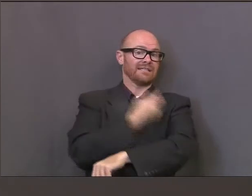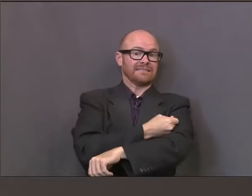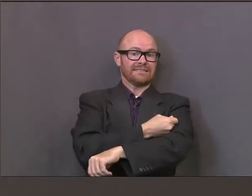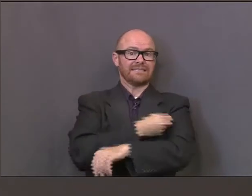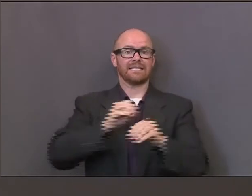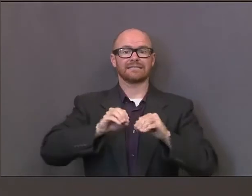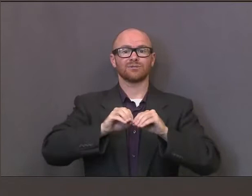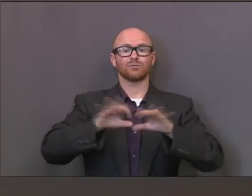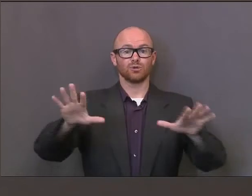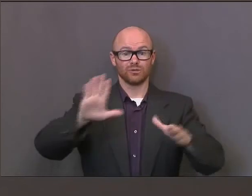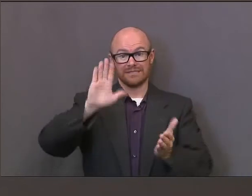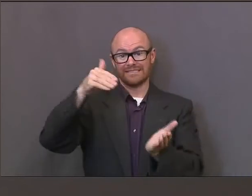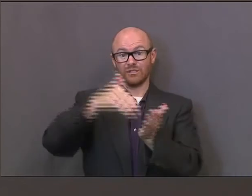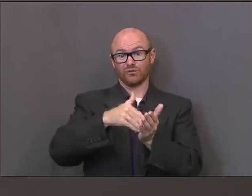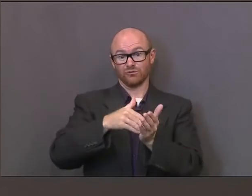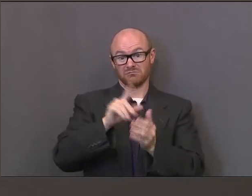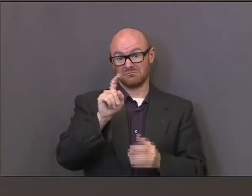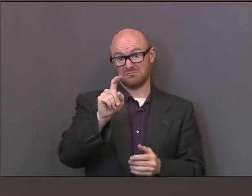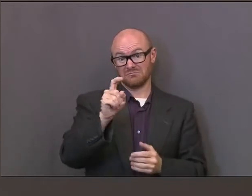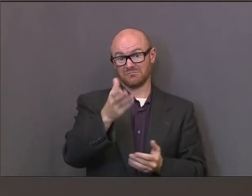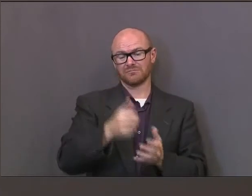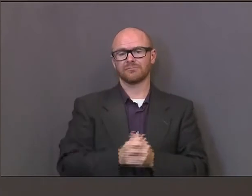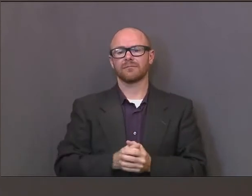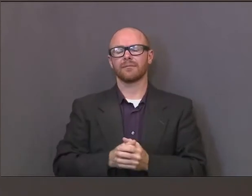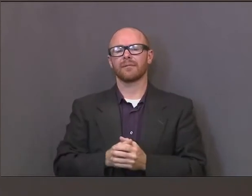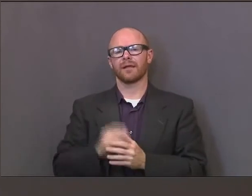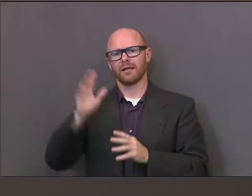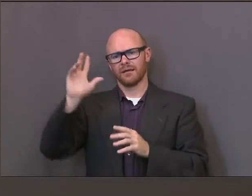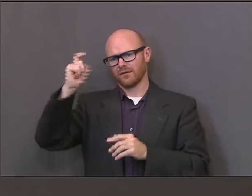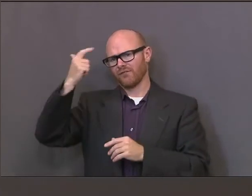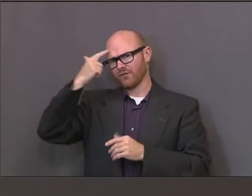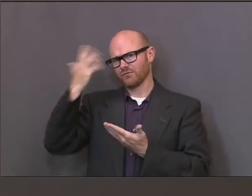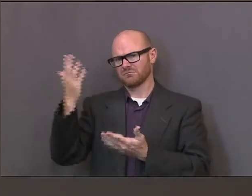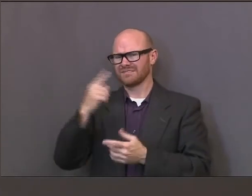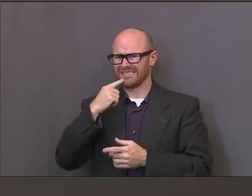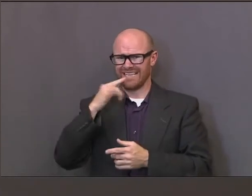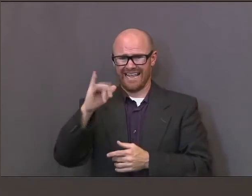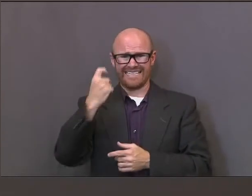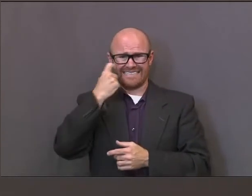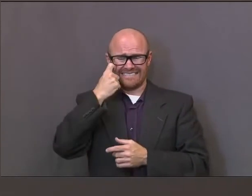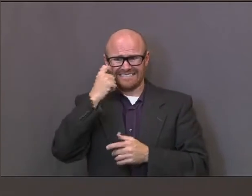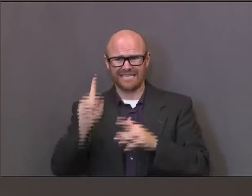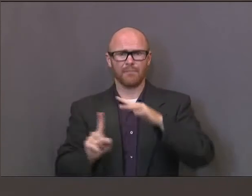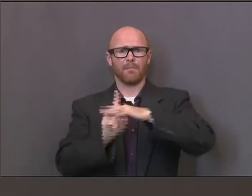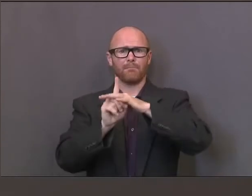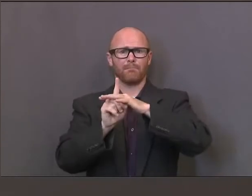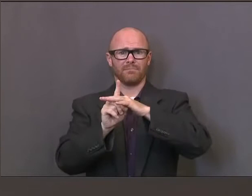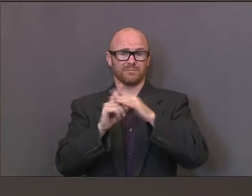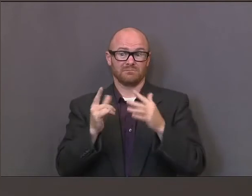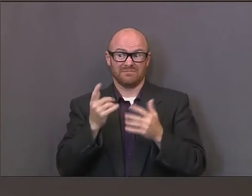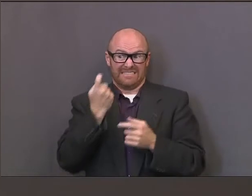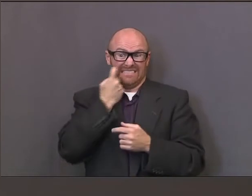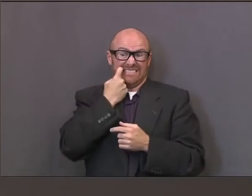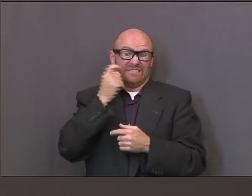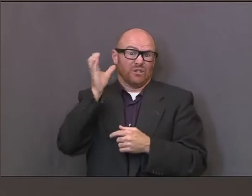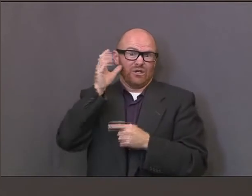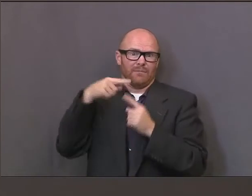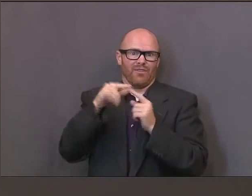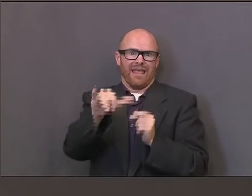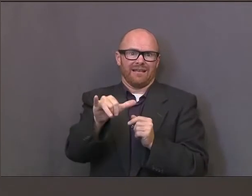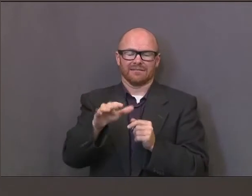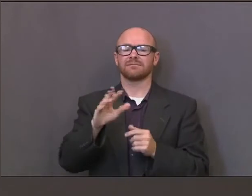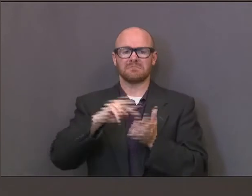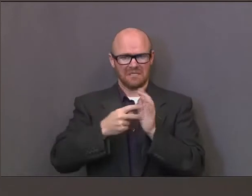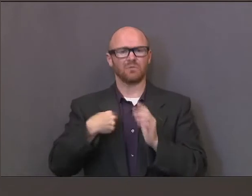as the CDC is asking. That just came out, as you know, and our folks will, in fact, do what we can to be prepared.